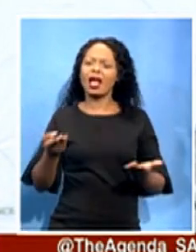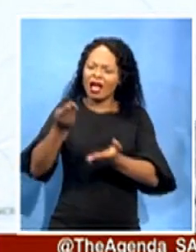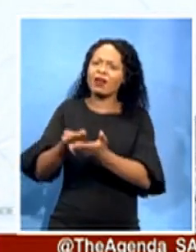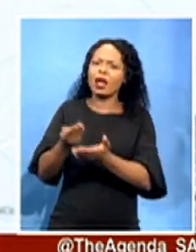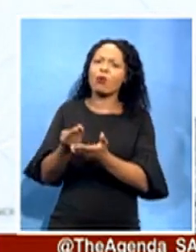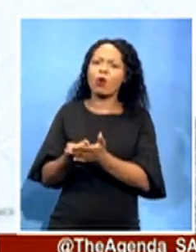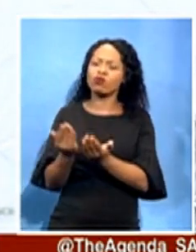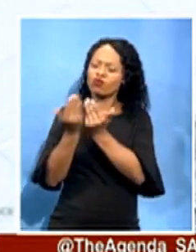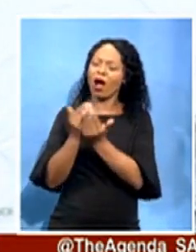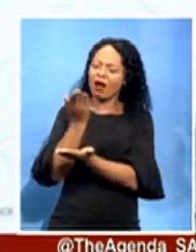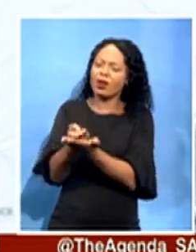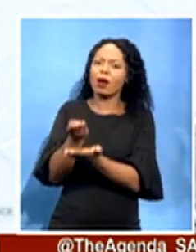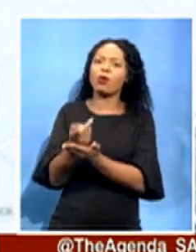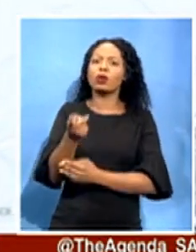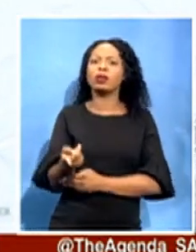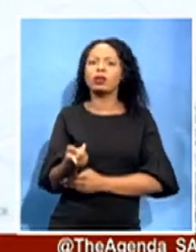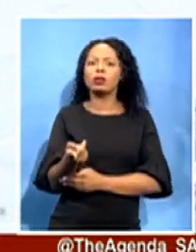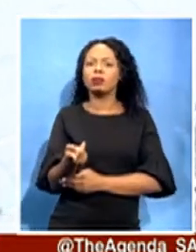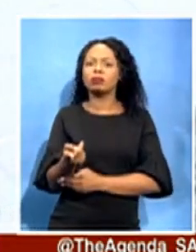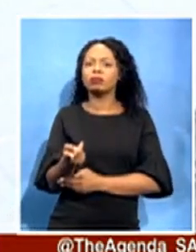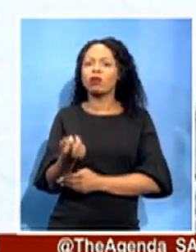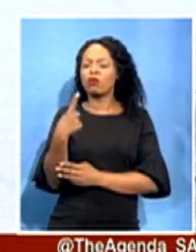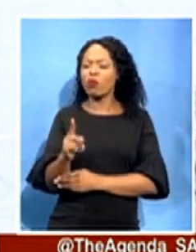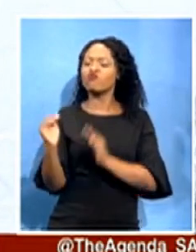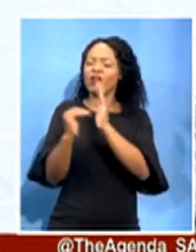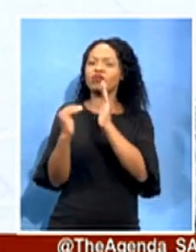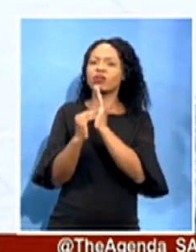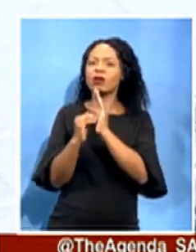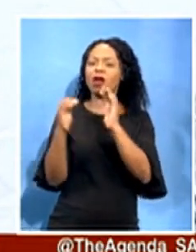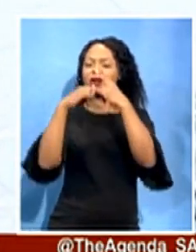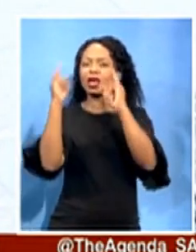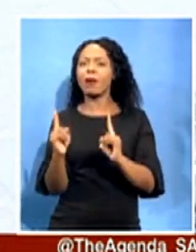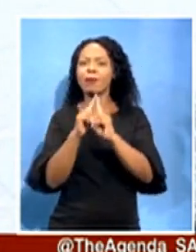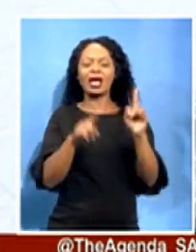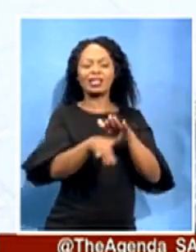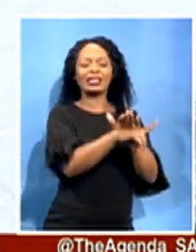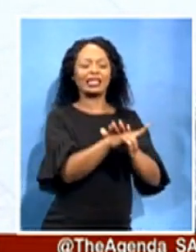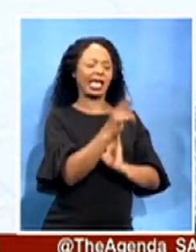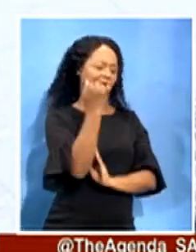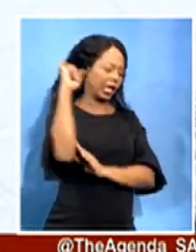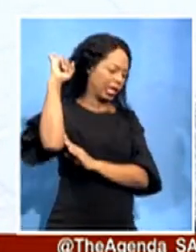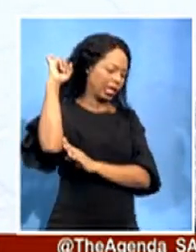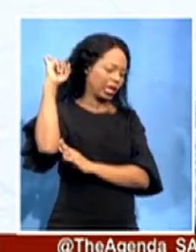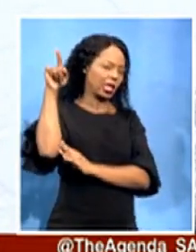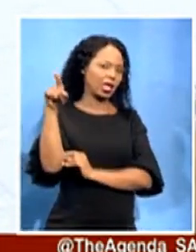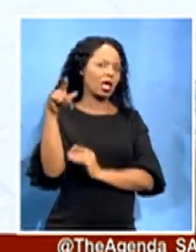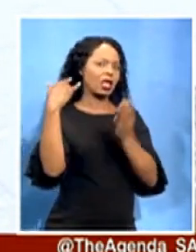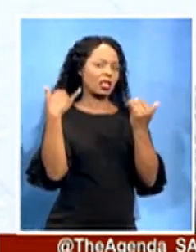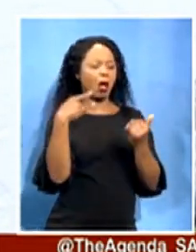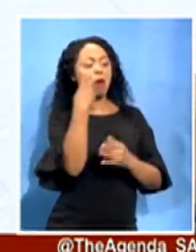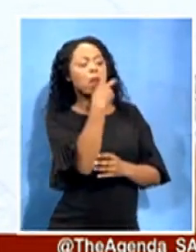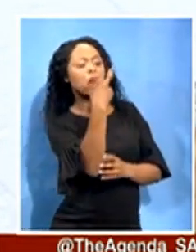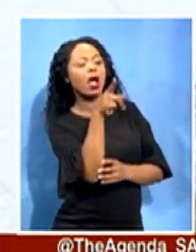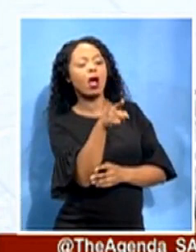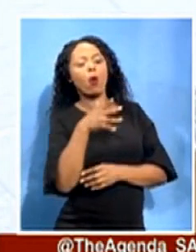camp. But the district decided to shy away from it and look for this Boniwe Rehabilitation Center and therefore incur